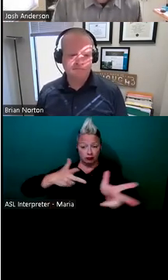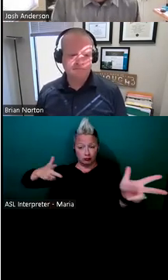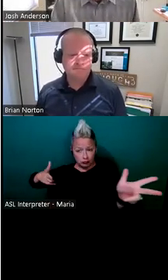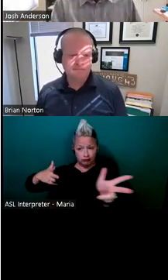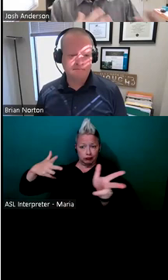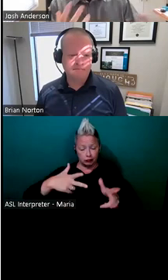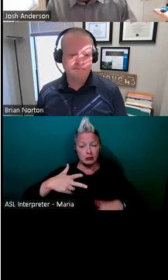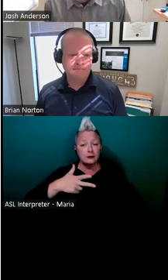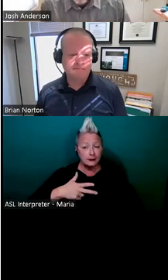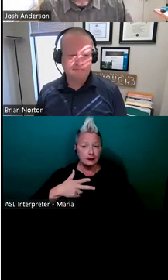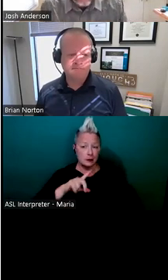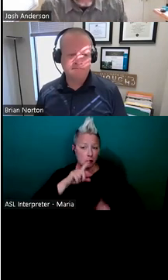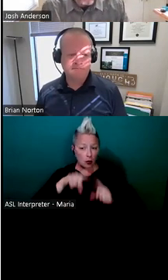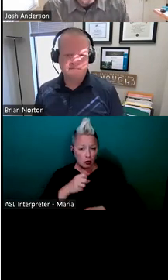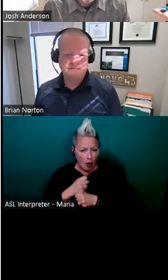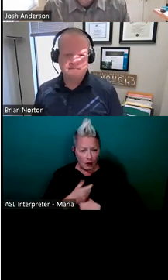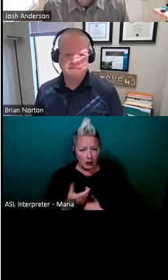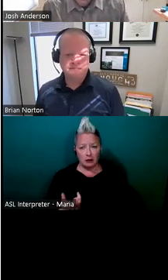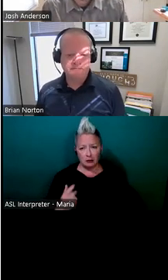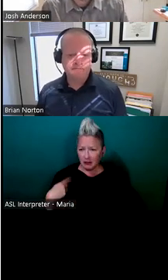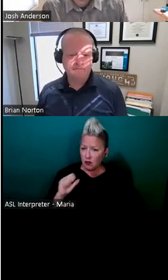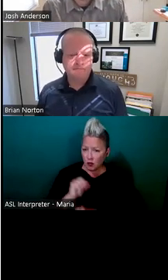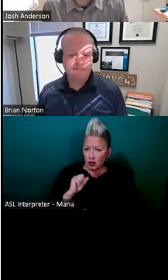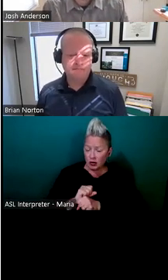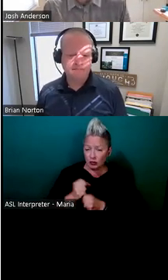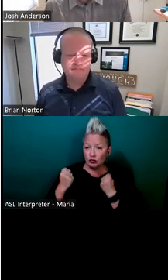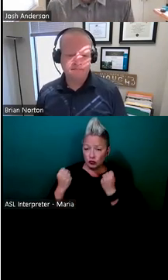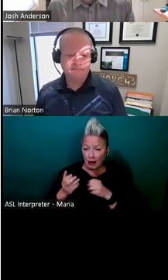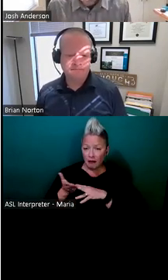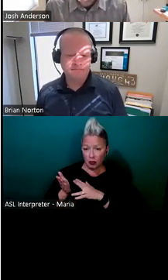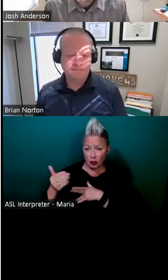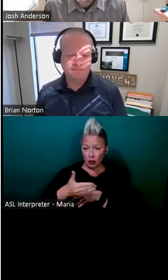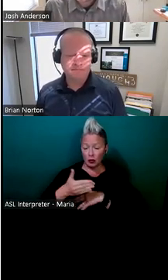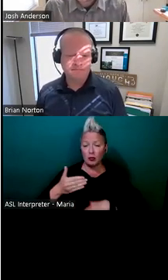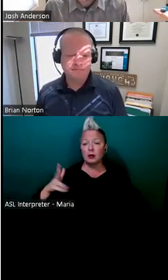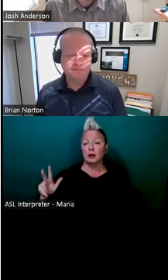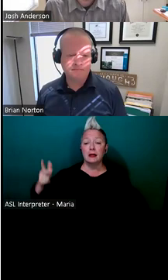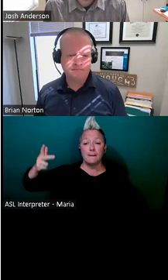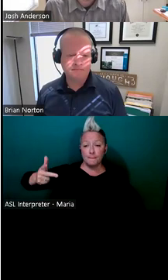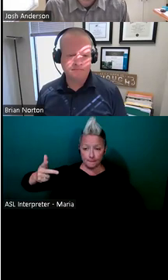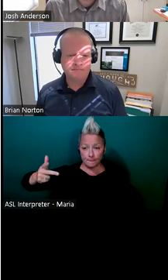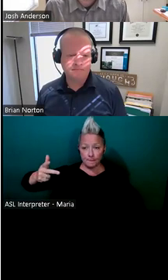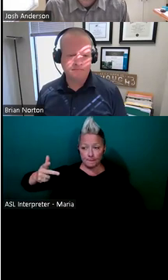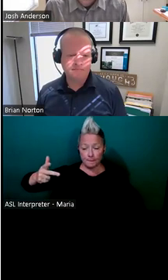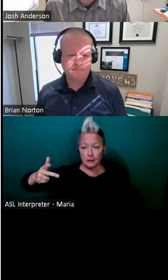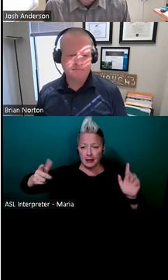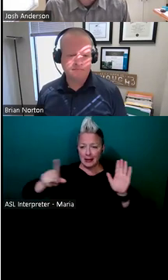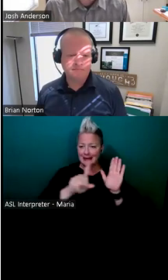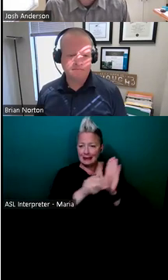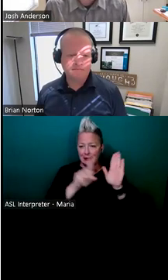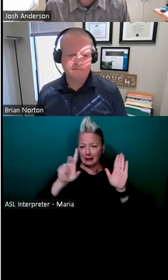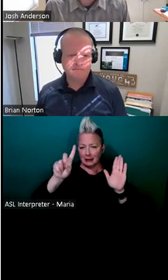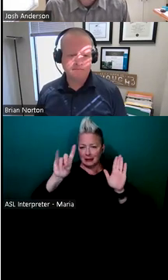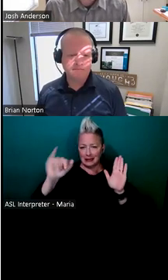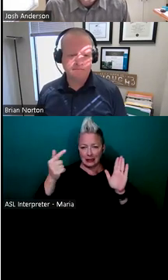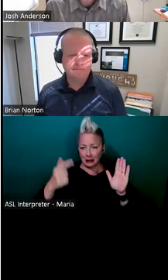kind of restaurant kind of job that has a drive-through, there's usually a ding, uh, whenever you get it. And the ding was